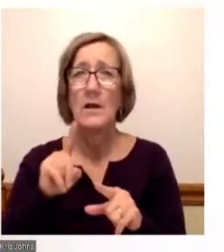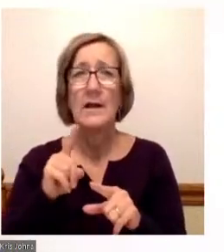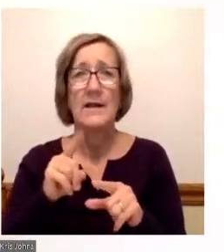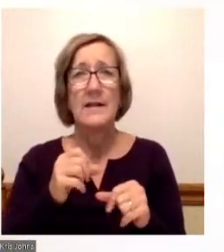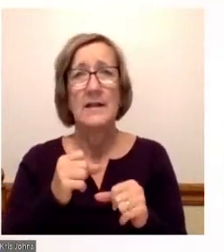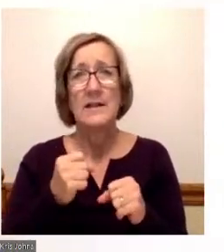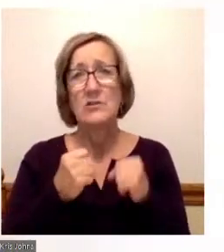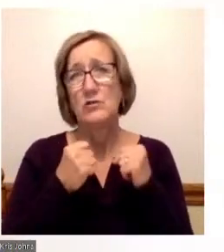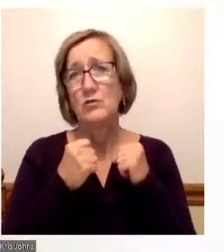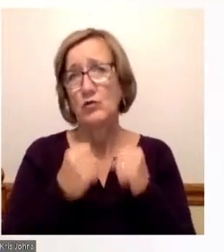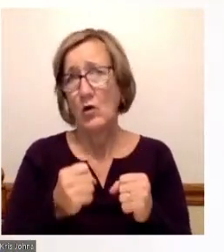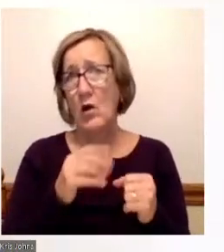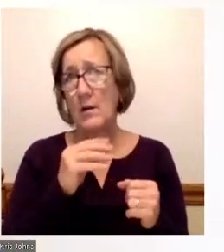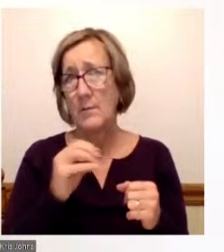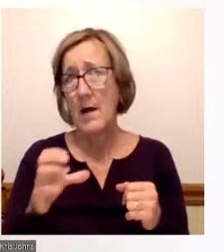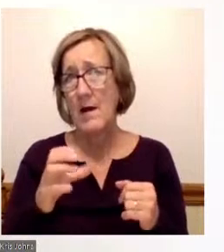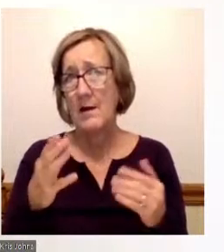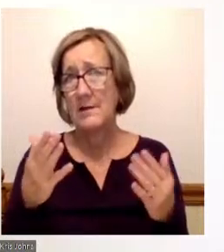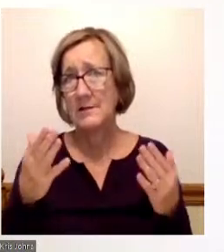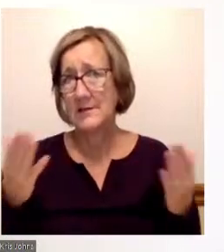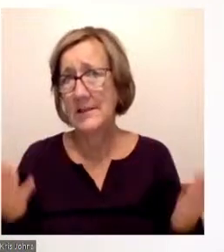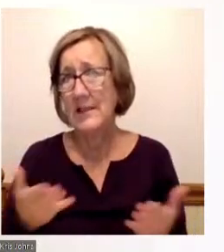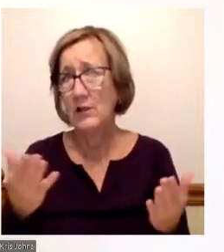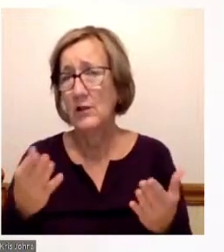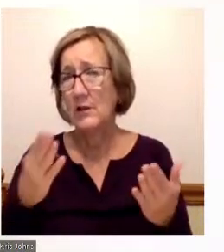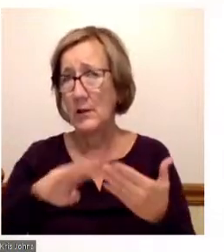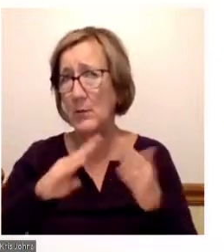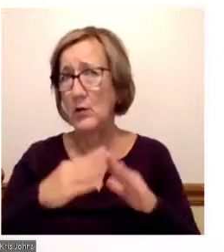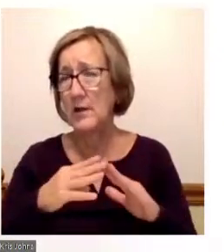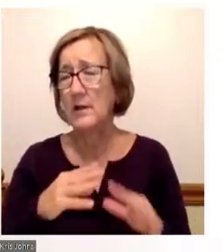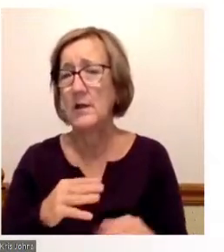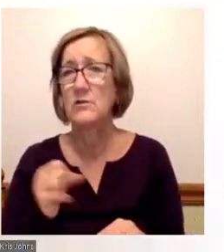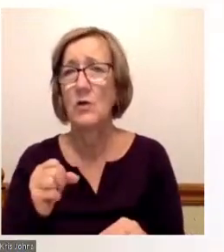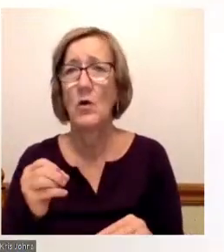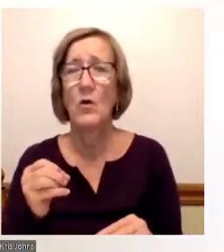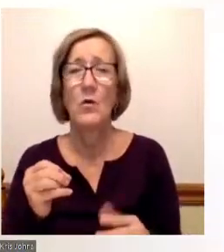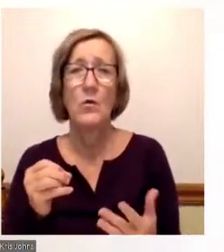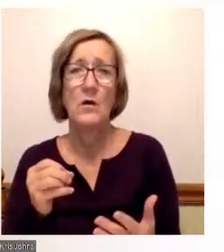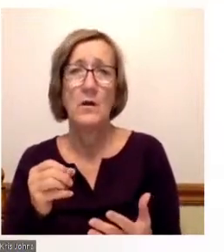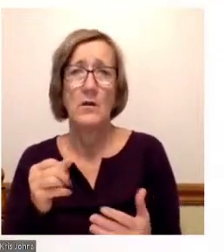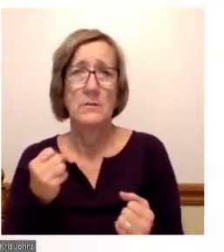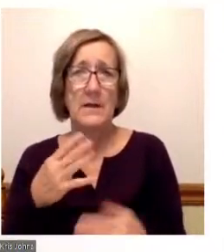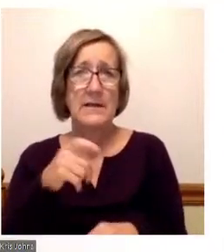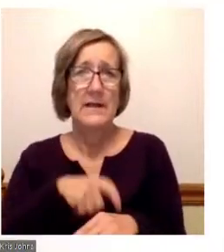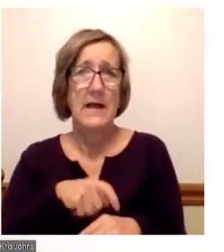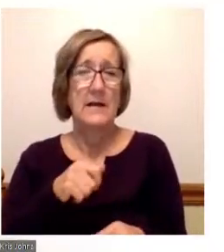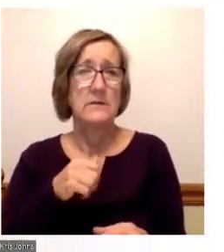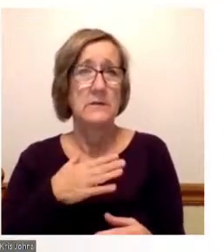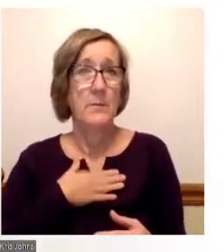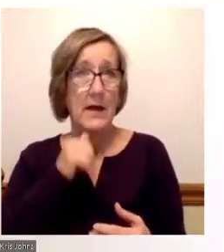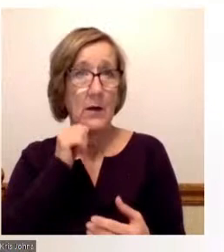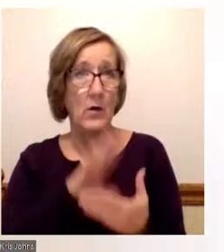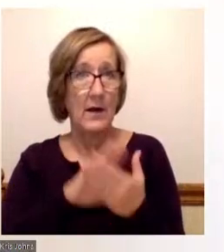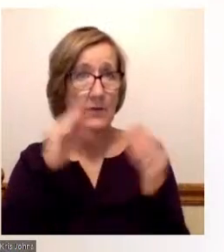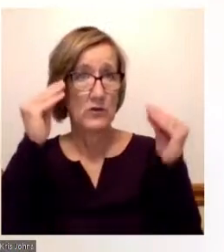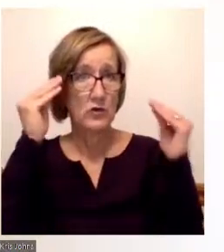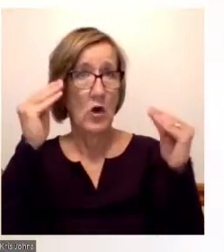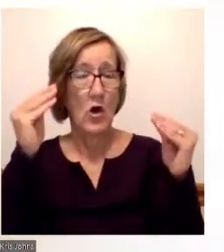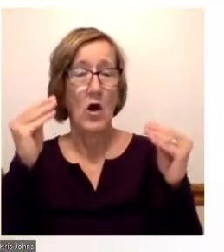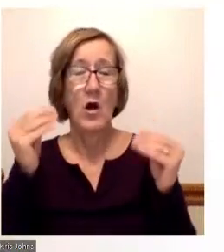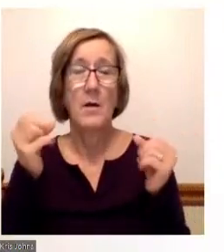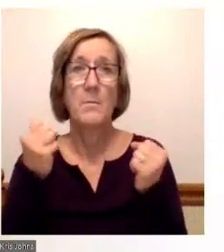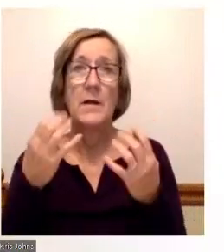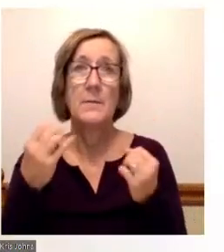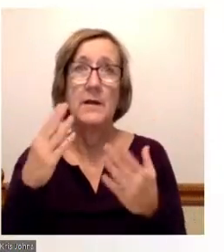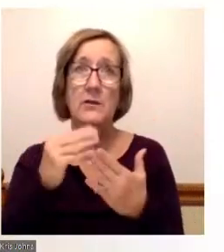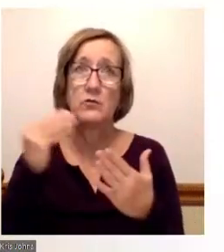is in the fabric of our community. And with that, you know, ultimately, you know, there's times where my wife, she is, she's taught at this point, thousands of students,